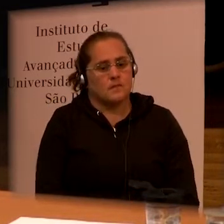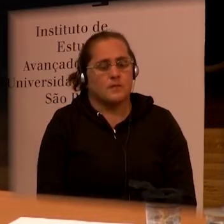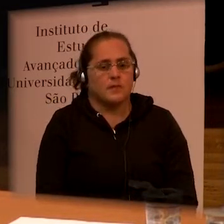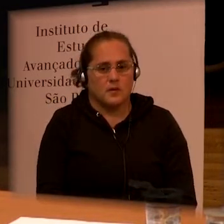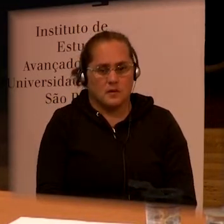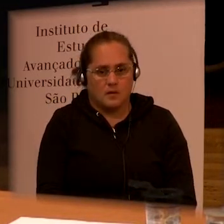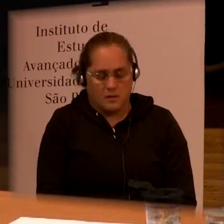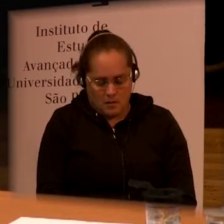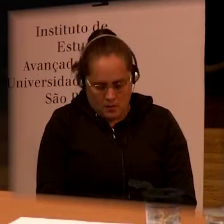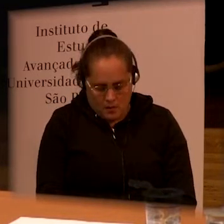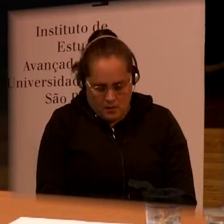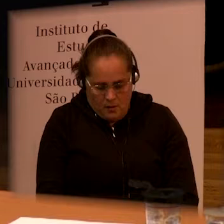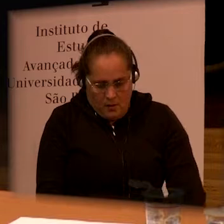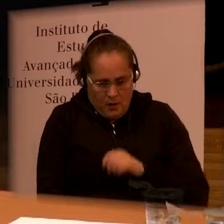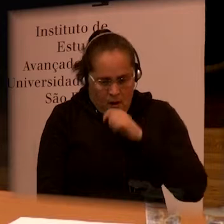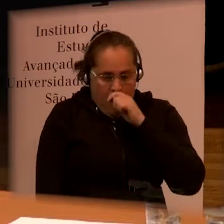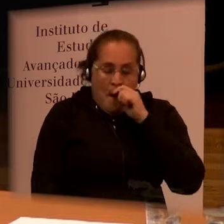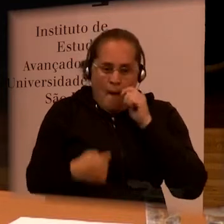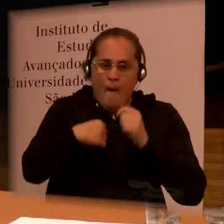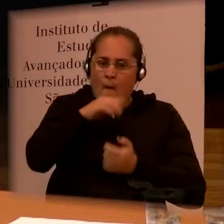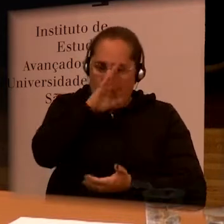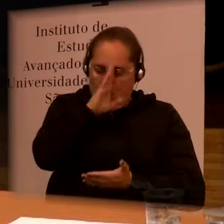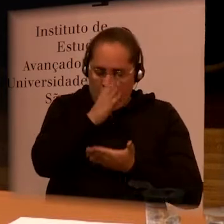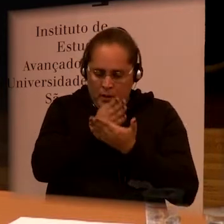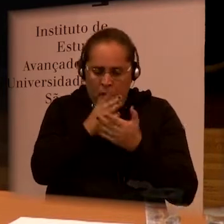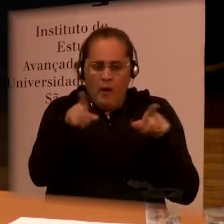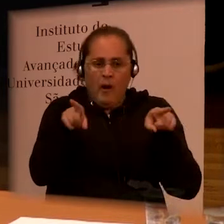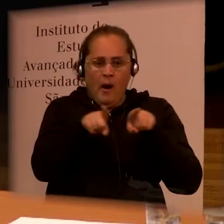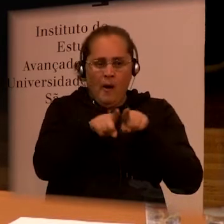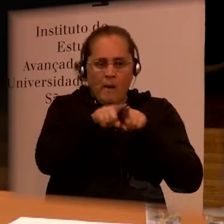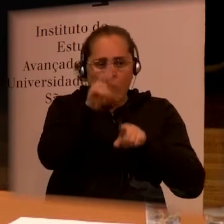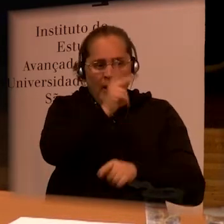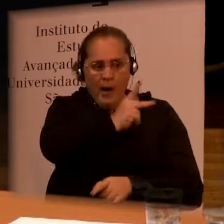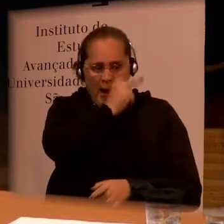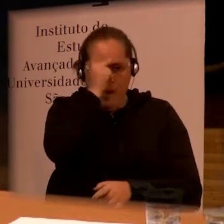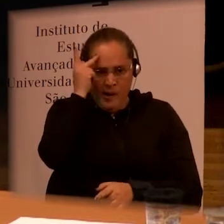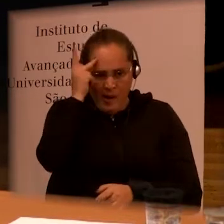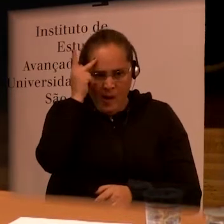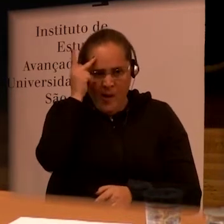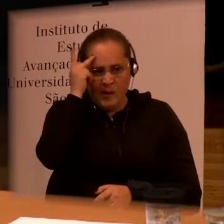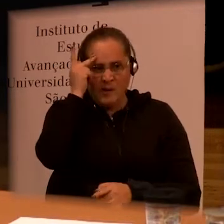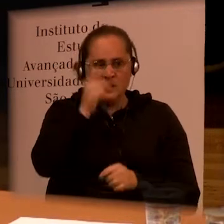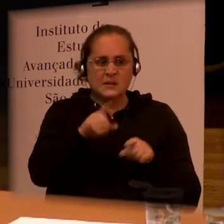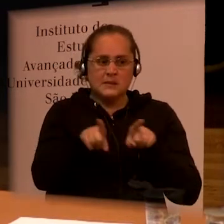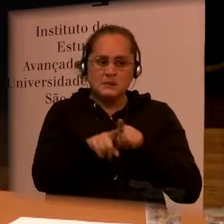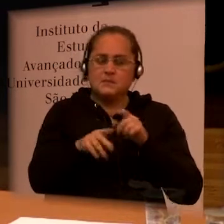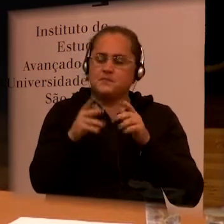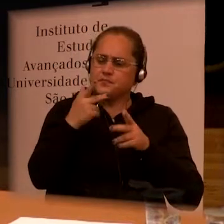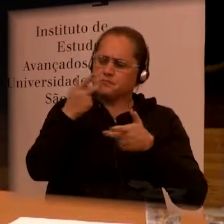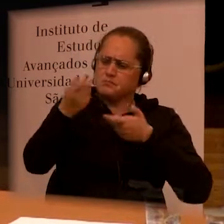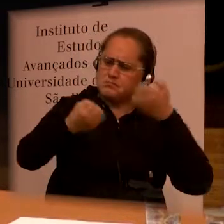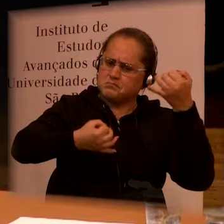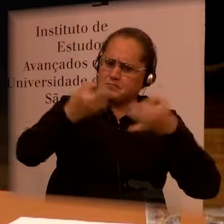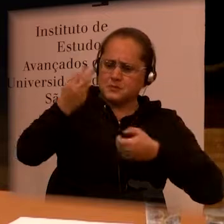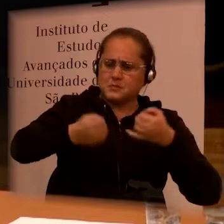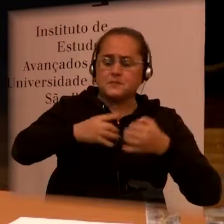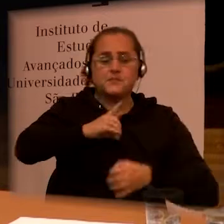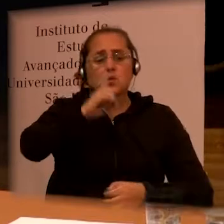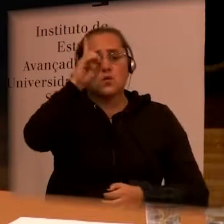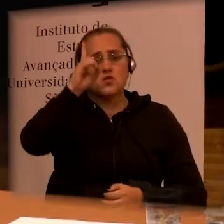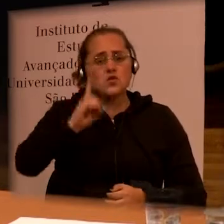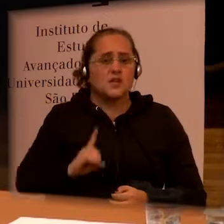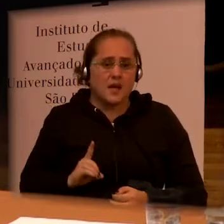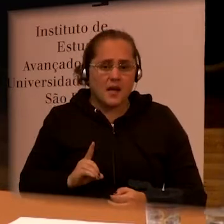and I think that people have talked very much here about rights and about education about all the different aspects of